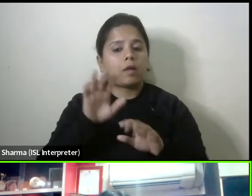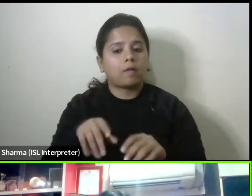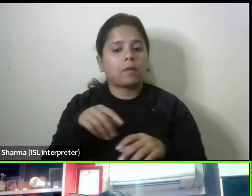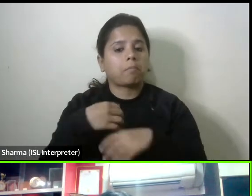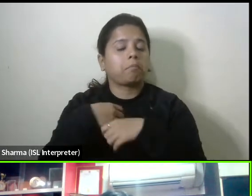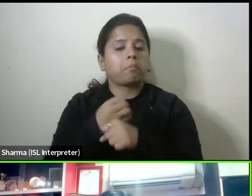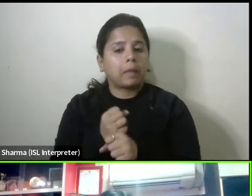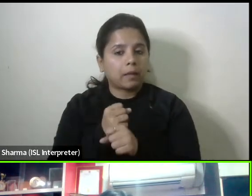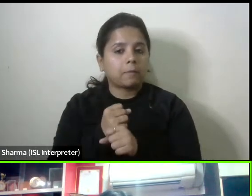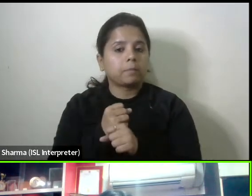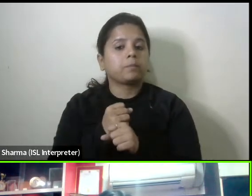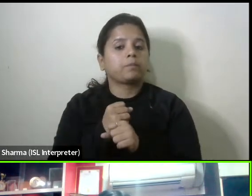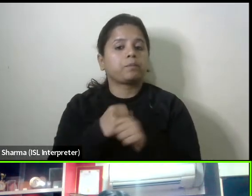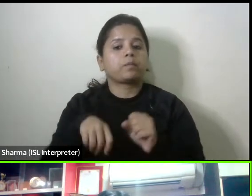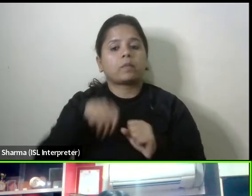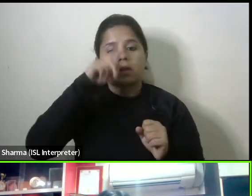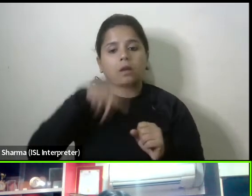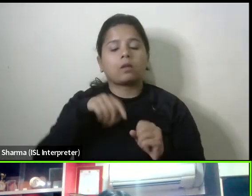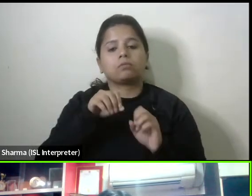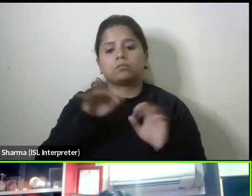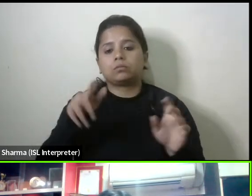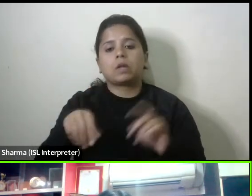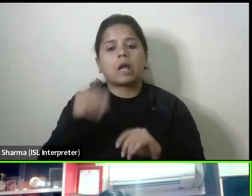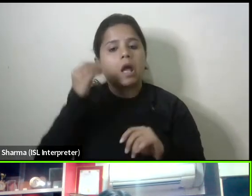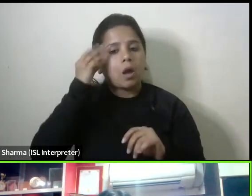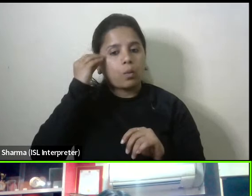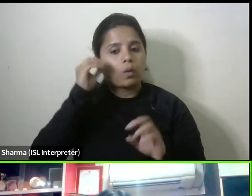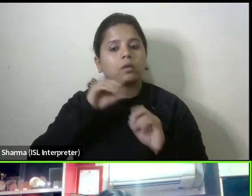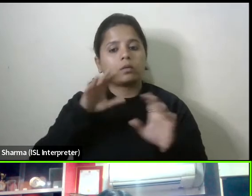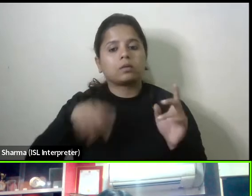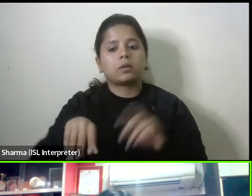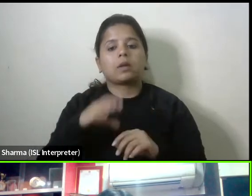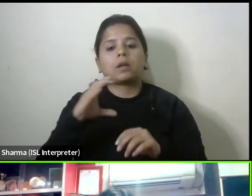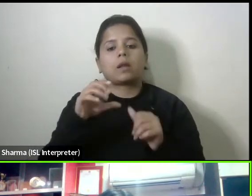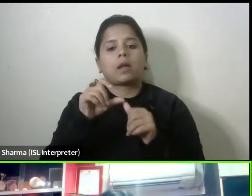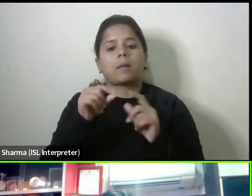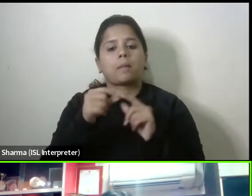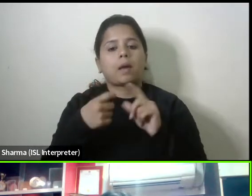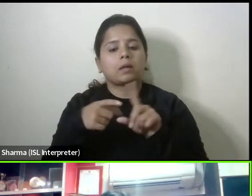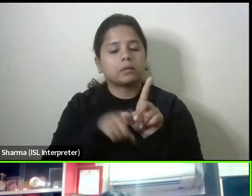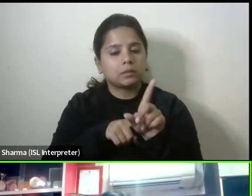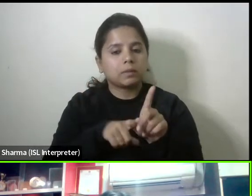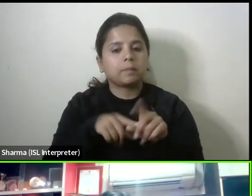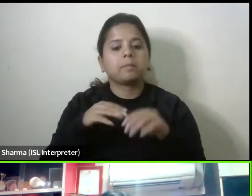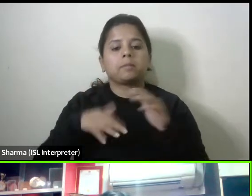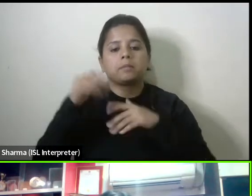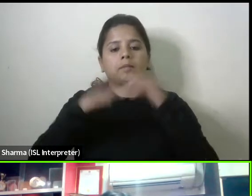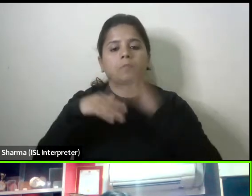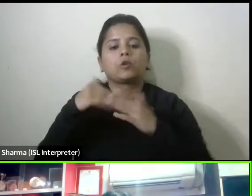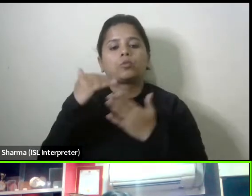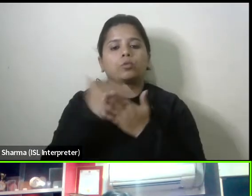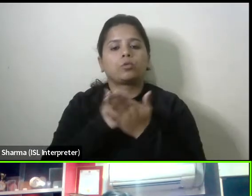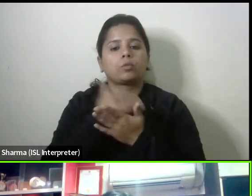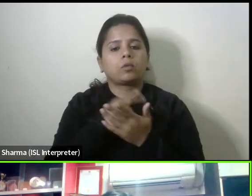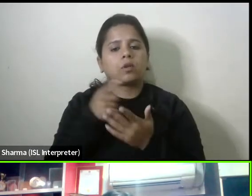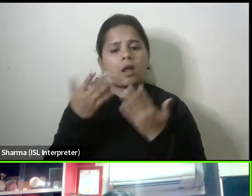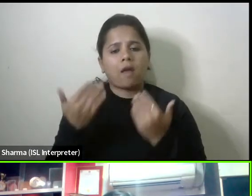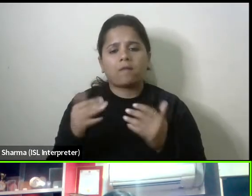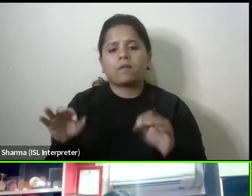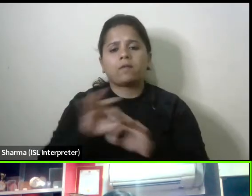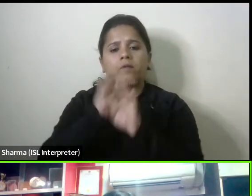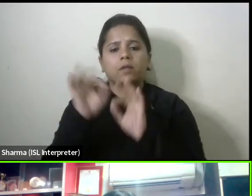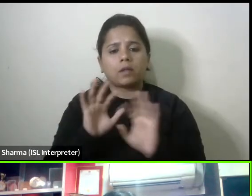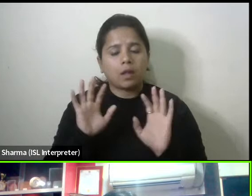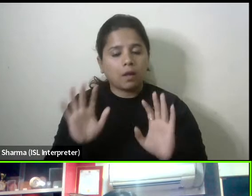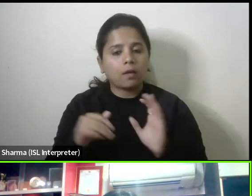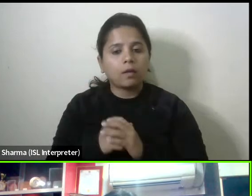uh india-wide awareness and capacity building programs as well so i think all of that is there but the so